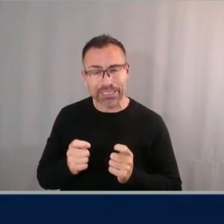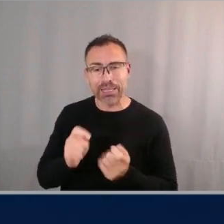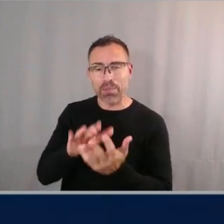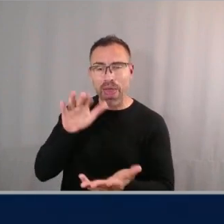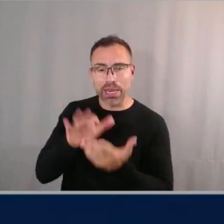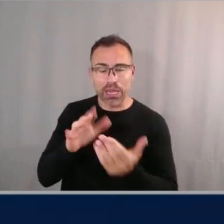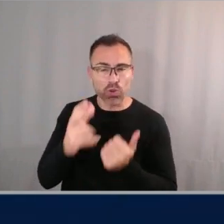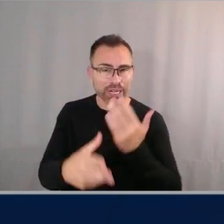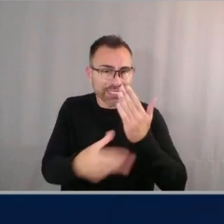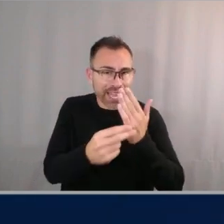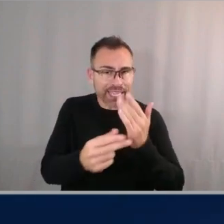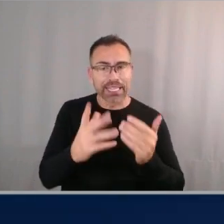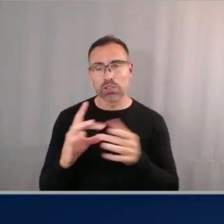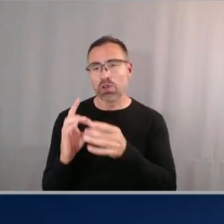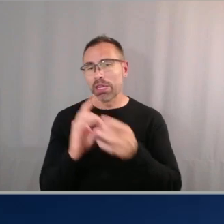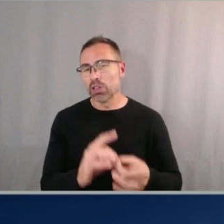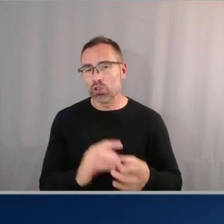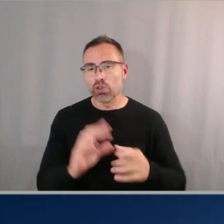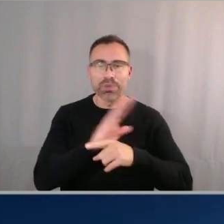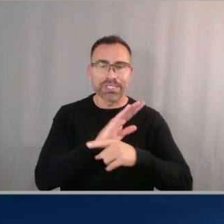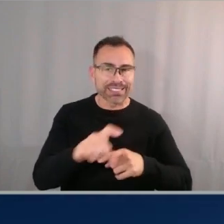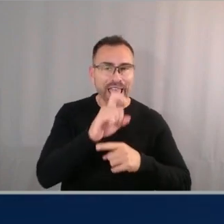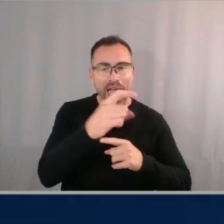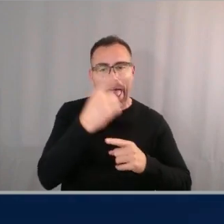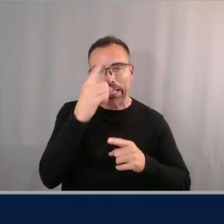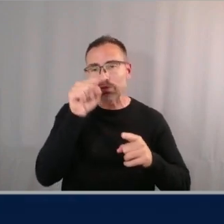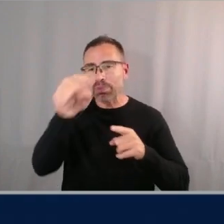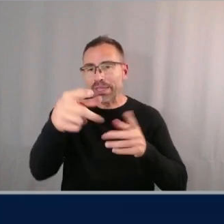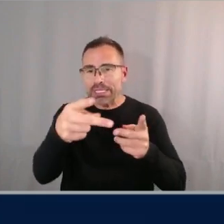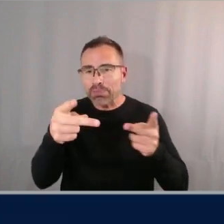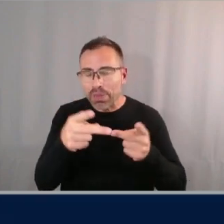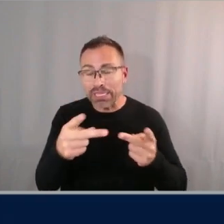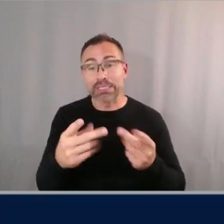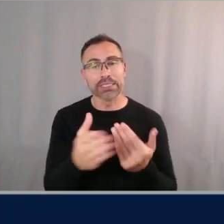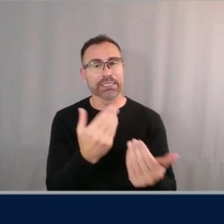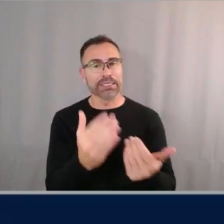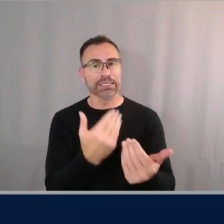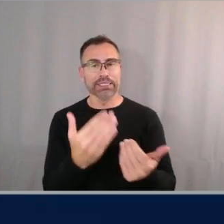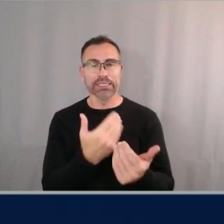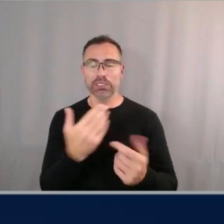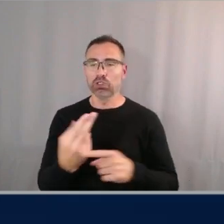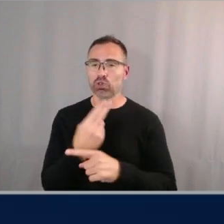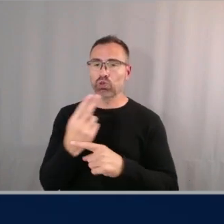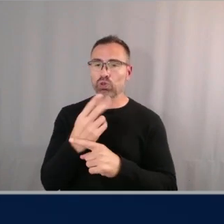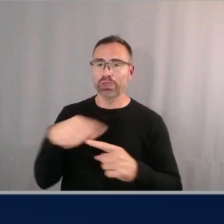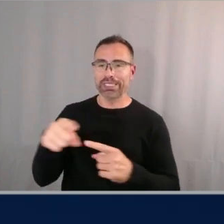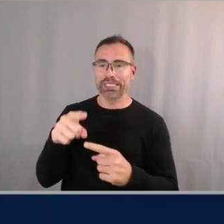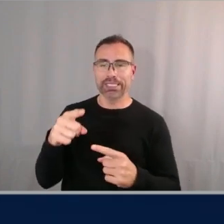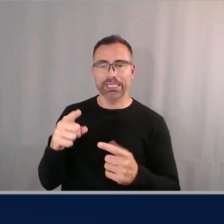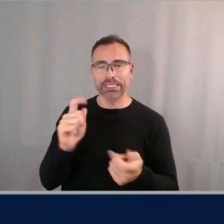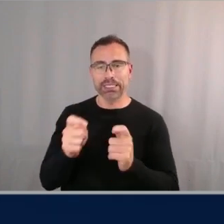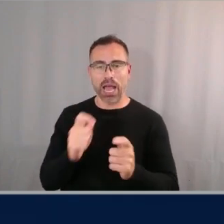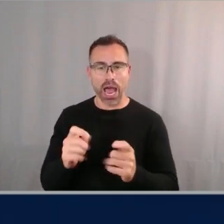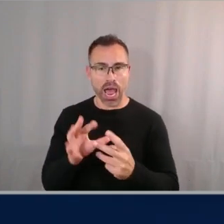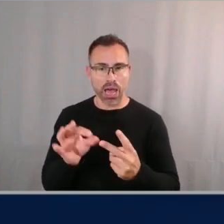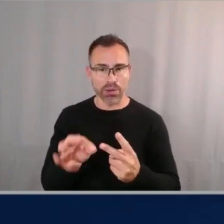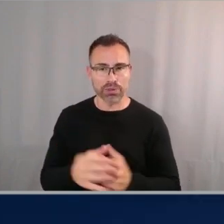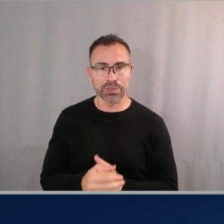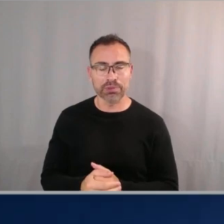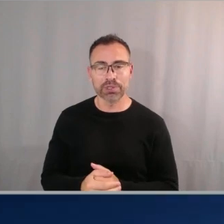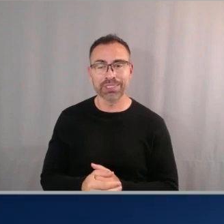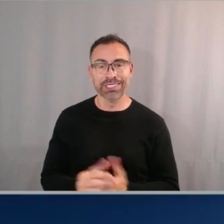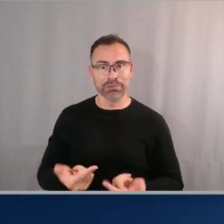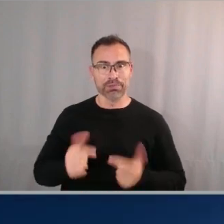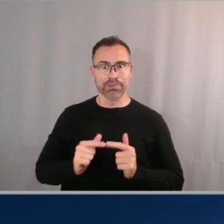x from geography y it's it's super easy for you to do that with these custom metadata options today yeah I love hearing that that's super